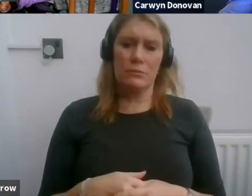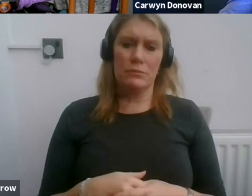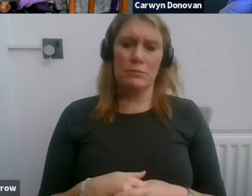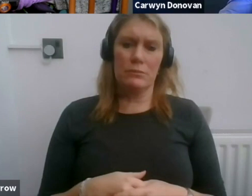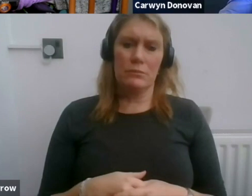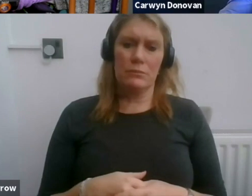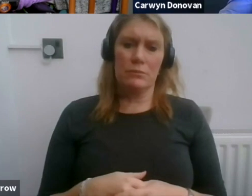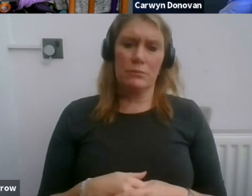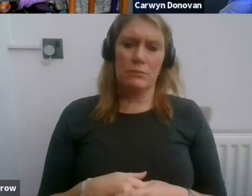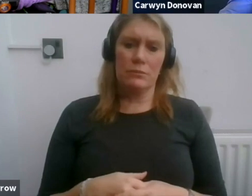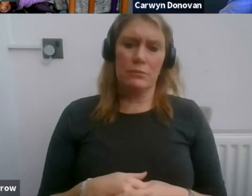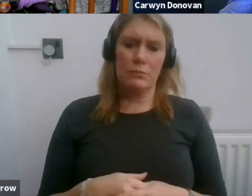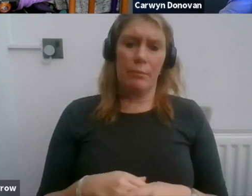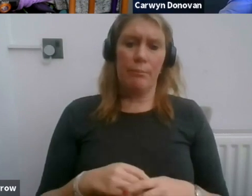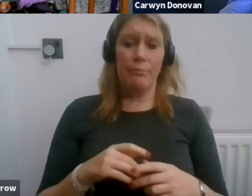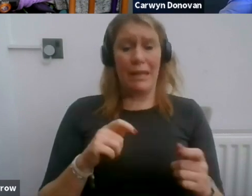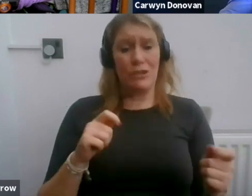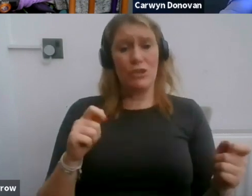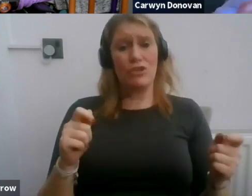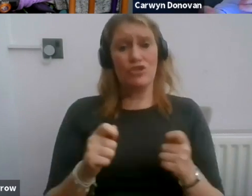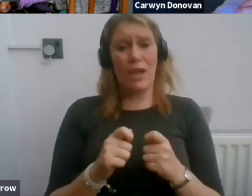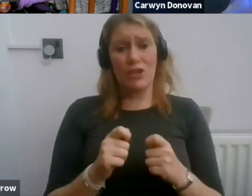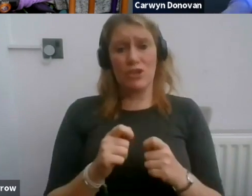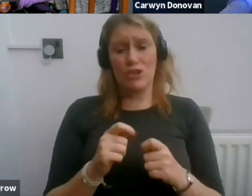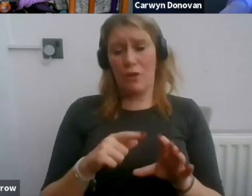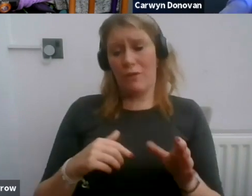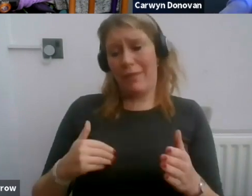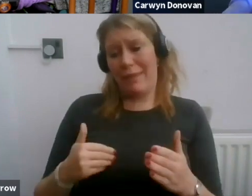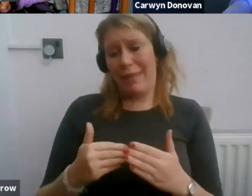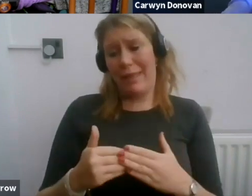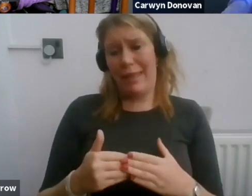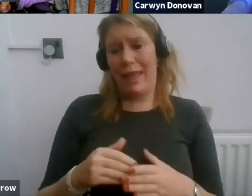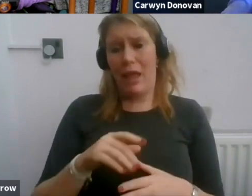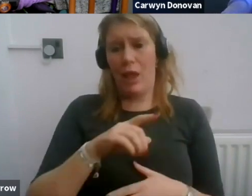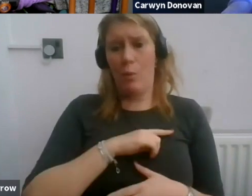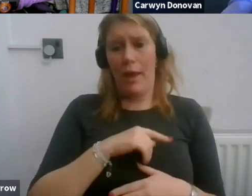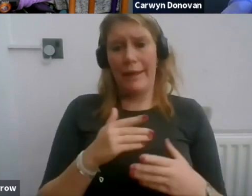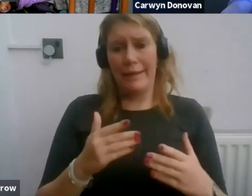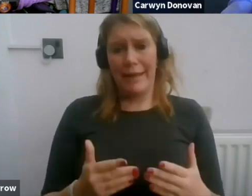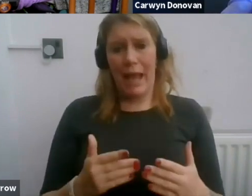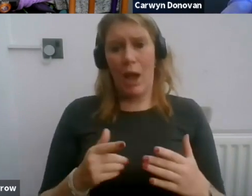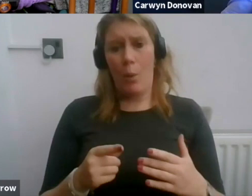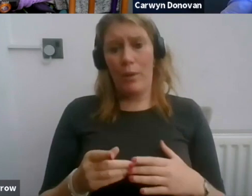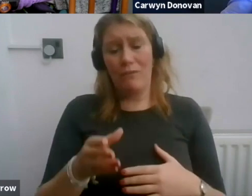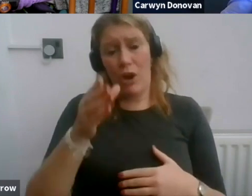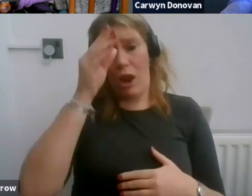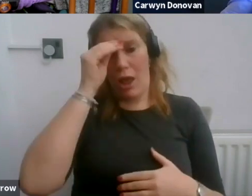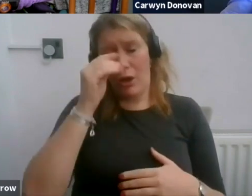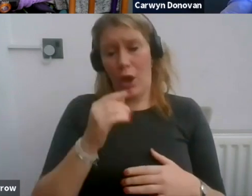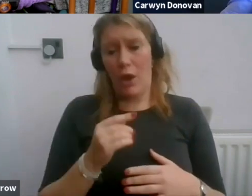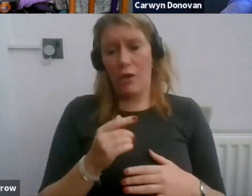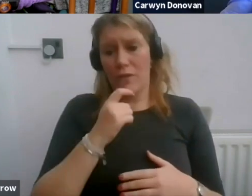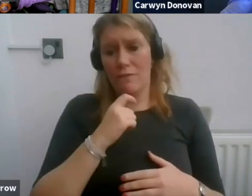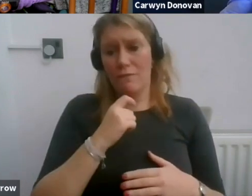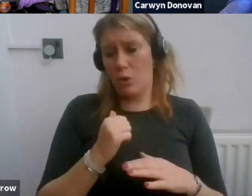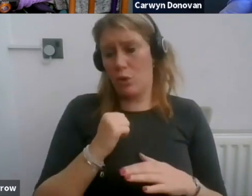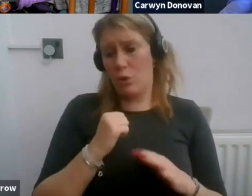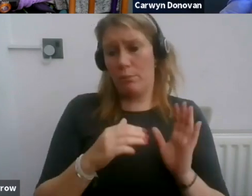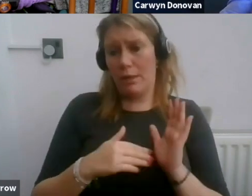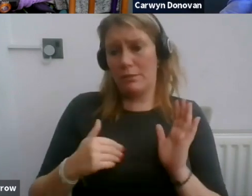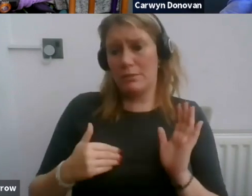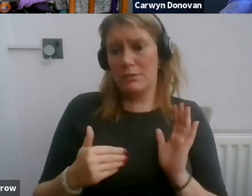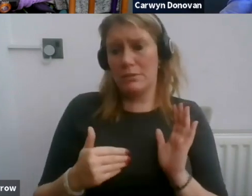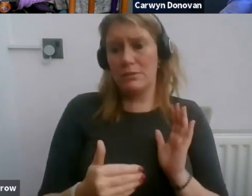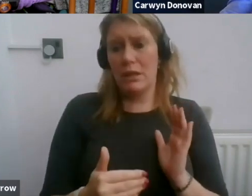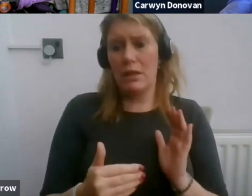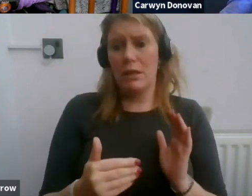were not for things like the video conferencing facilities. That we've learned over the past couple of months. It's